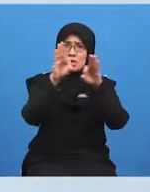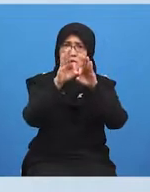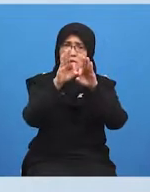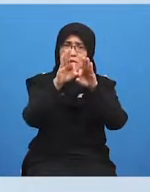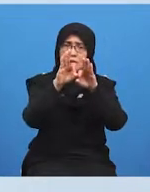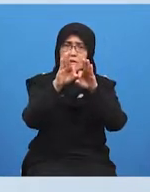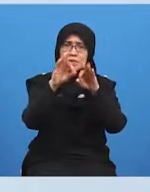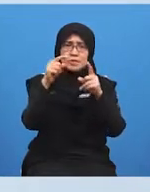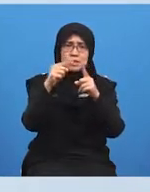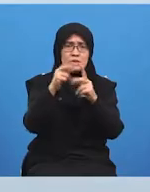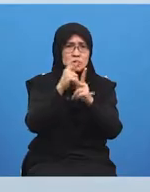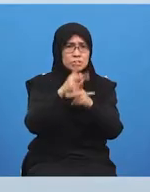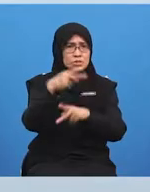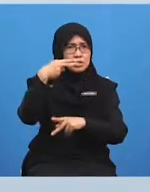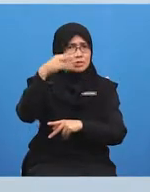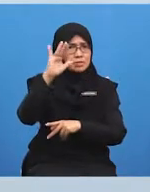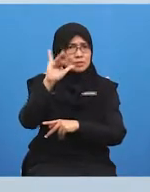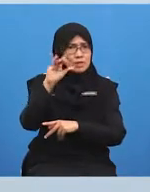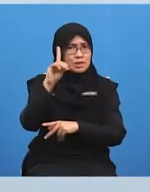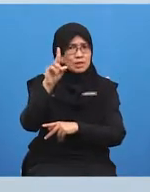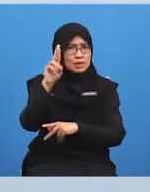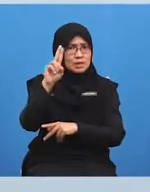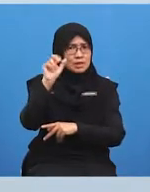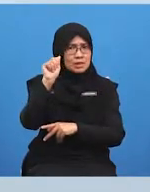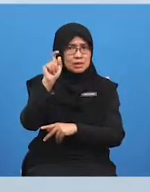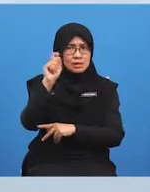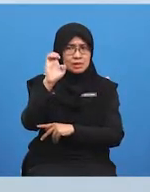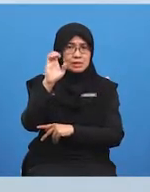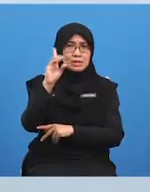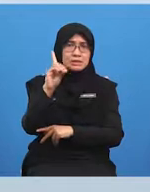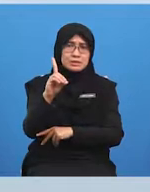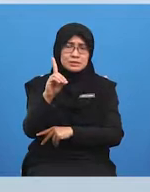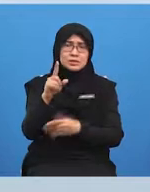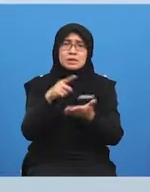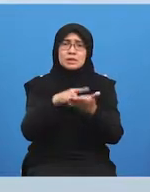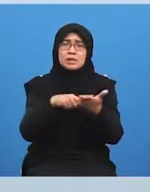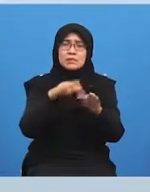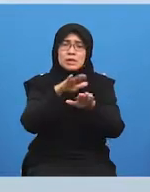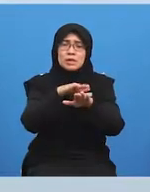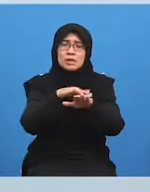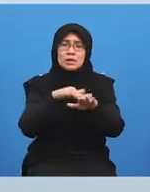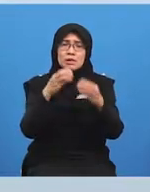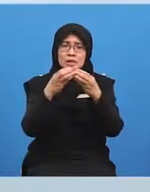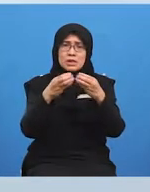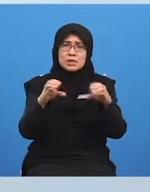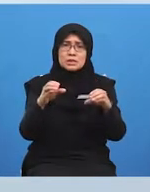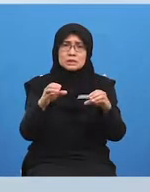us hydrated what do you call an egg what loves adventure